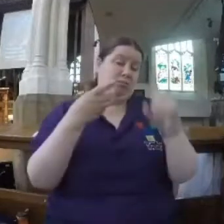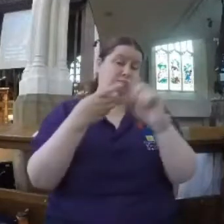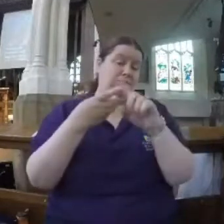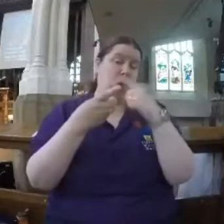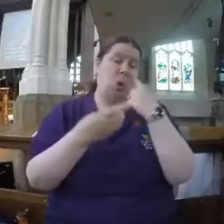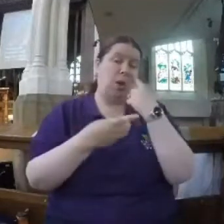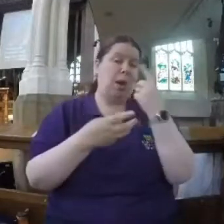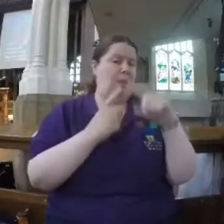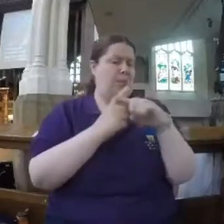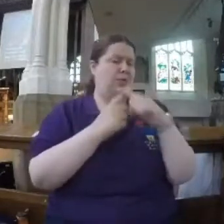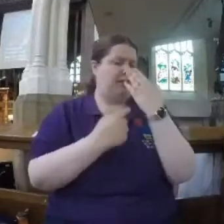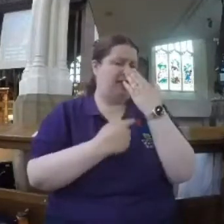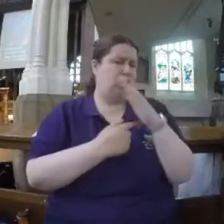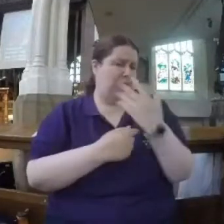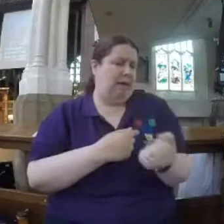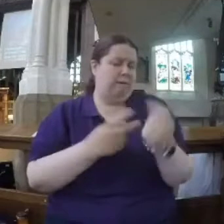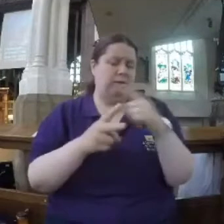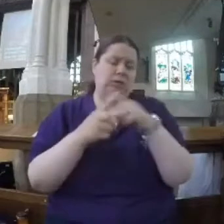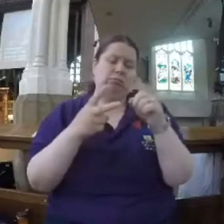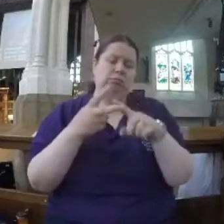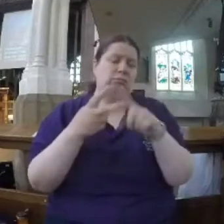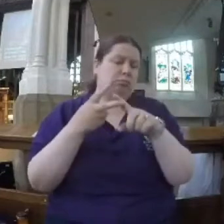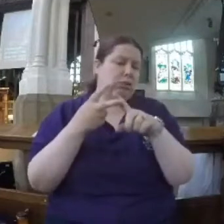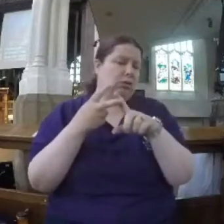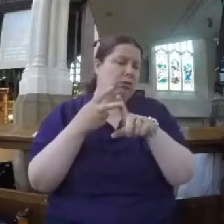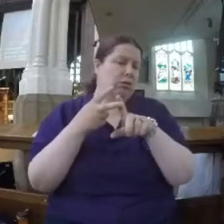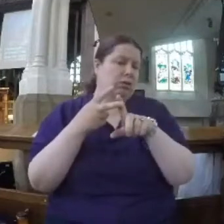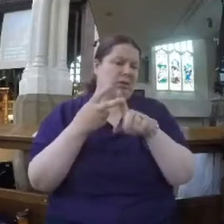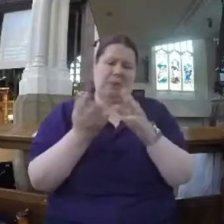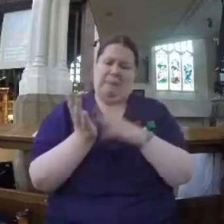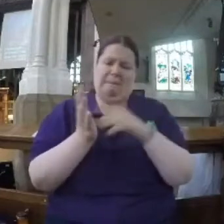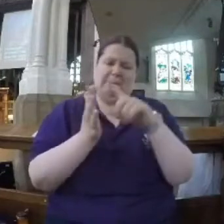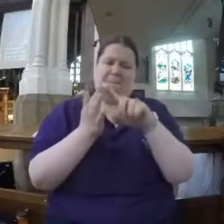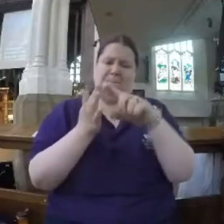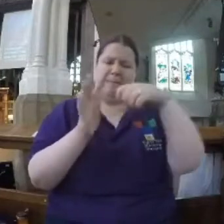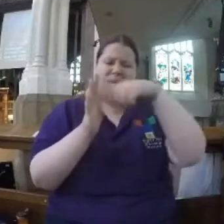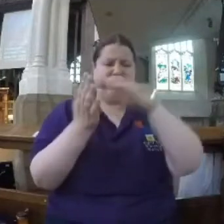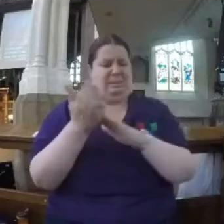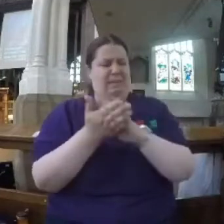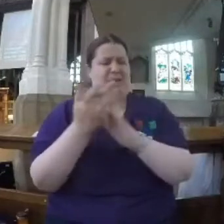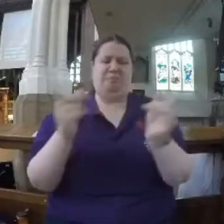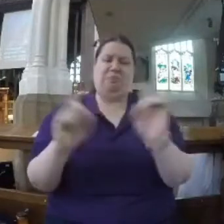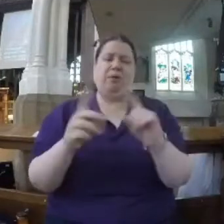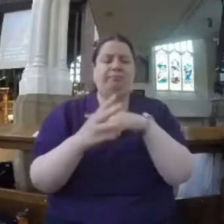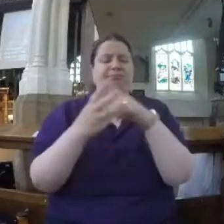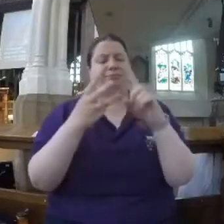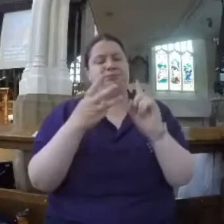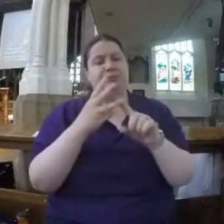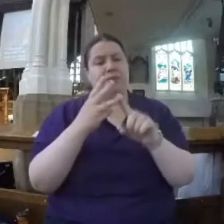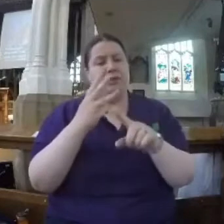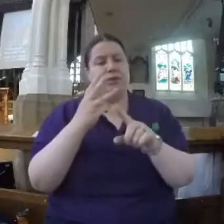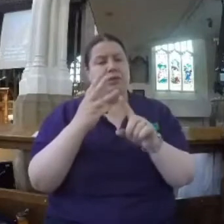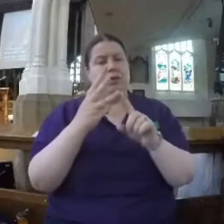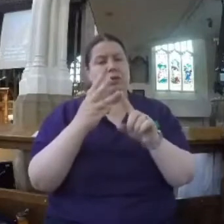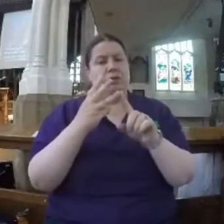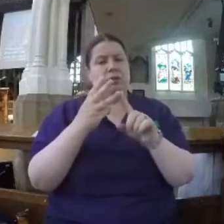a little bit more depth. Secondly, I want to think about what does the word meek mean? And then thirdly, I want to look